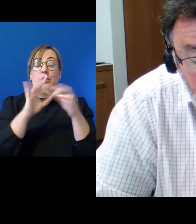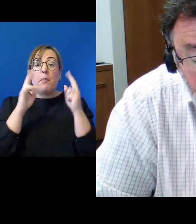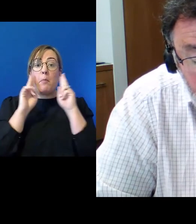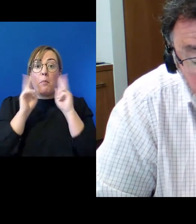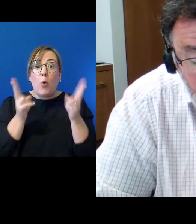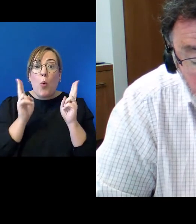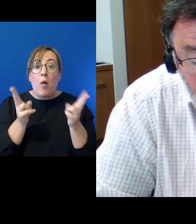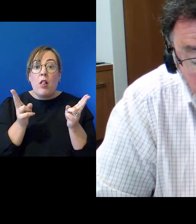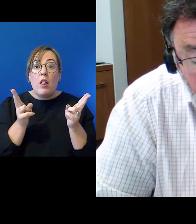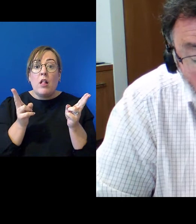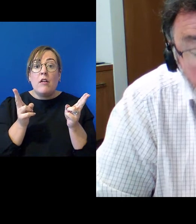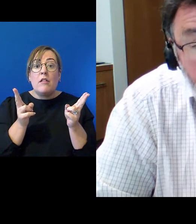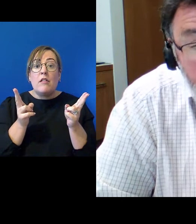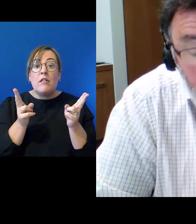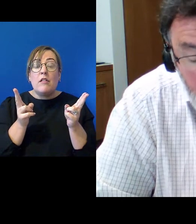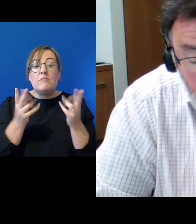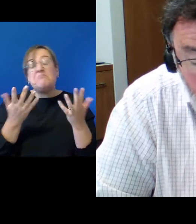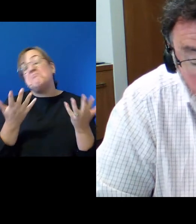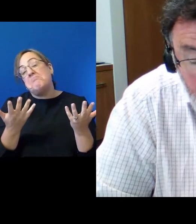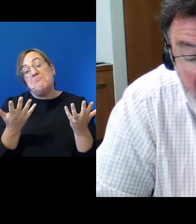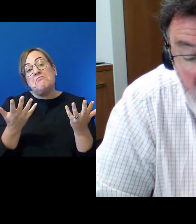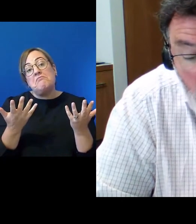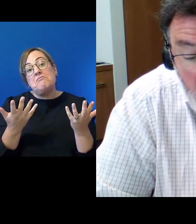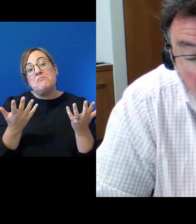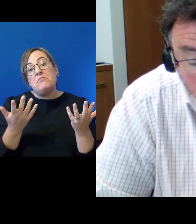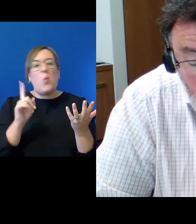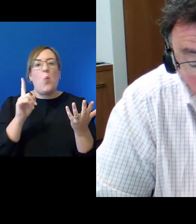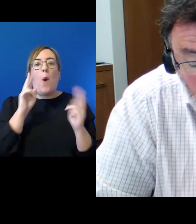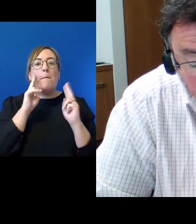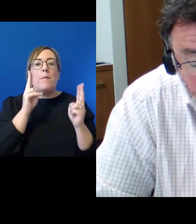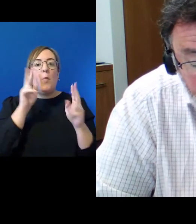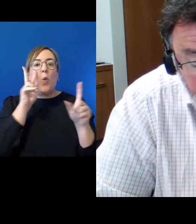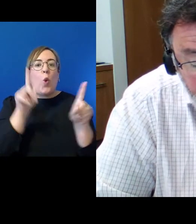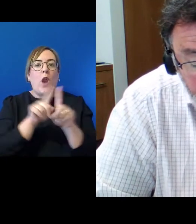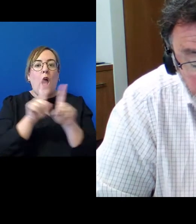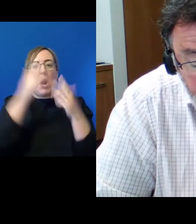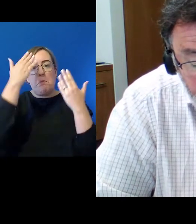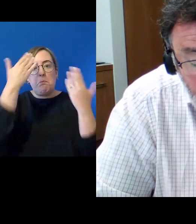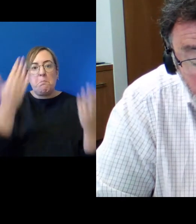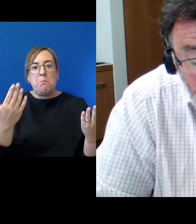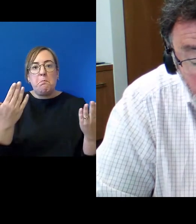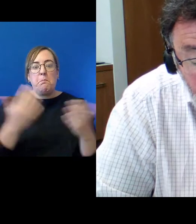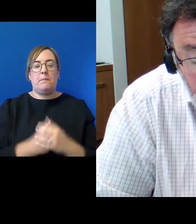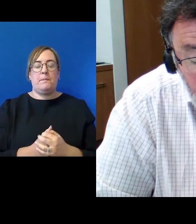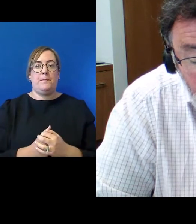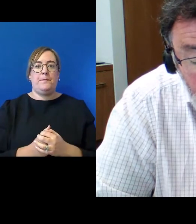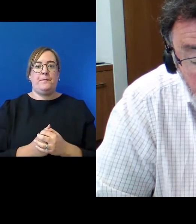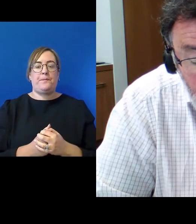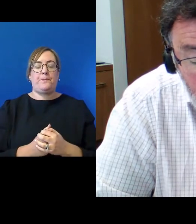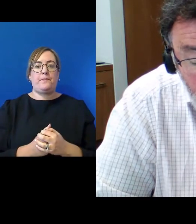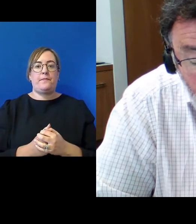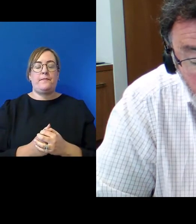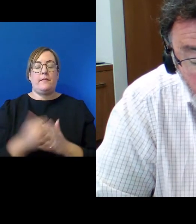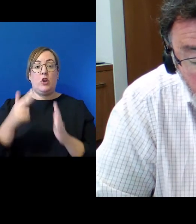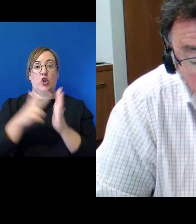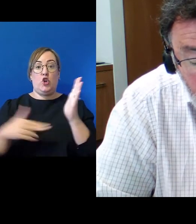process intended? What, for that matter, might normal look like? New Zealand is unique among